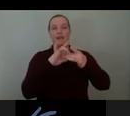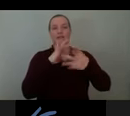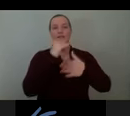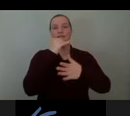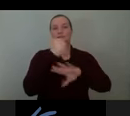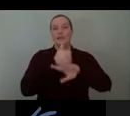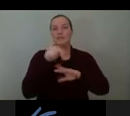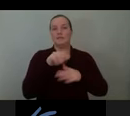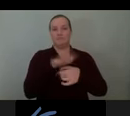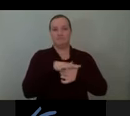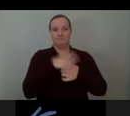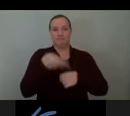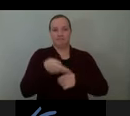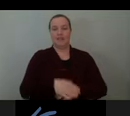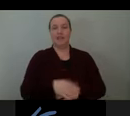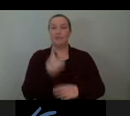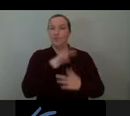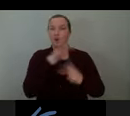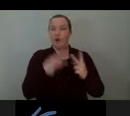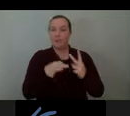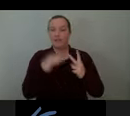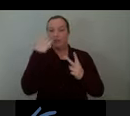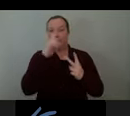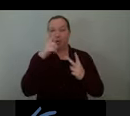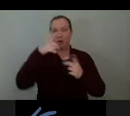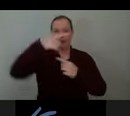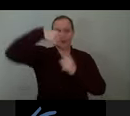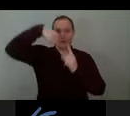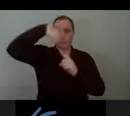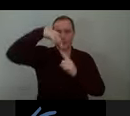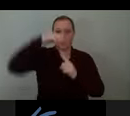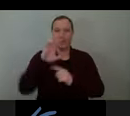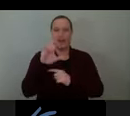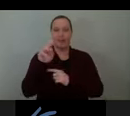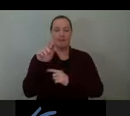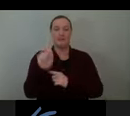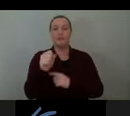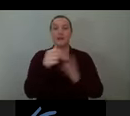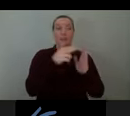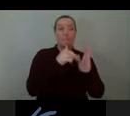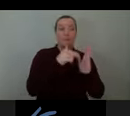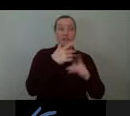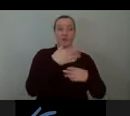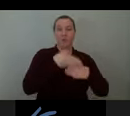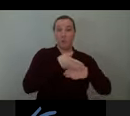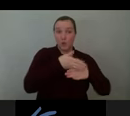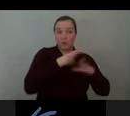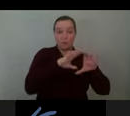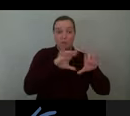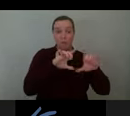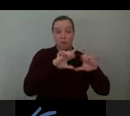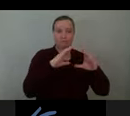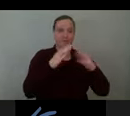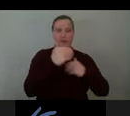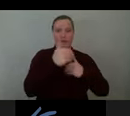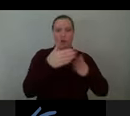two options that we've explored for these turning elements are painted wood blocks as well as metal fins where wood blocks would add a warmer texture